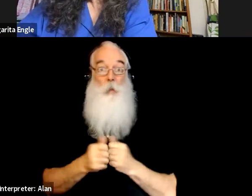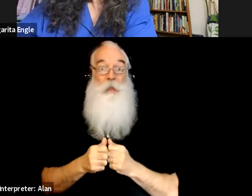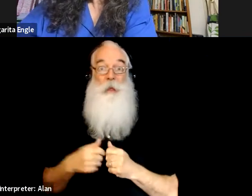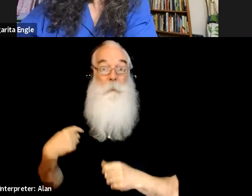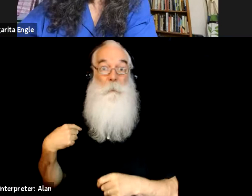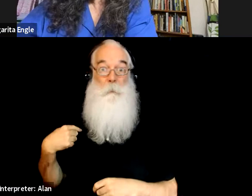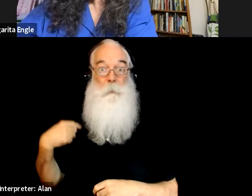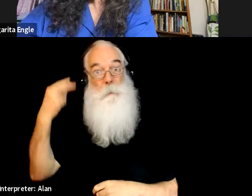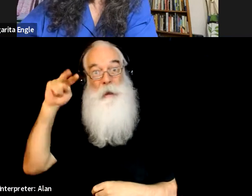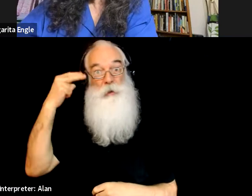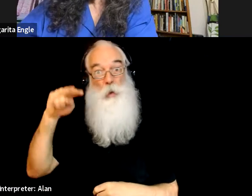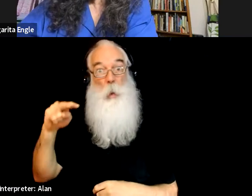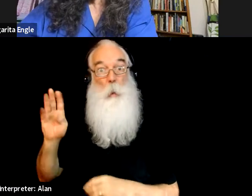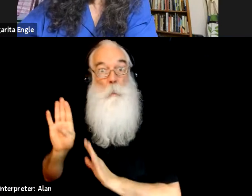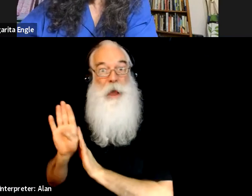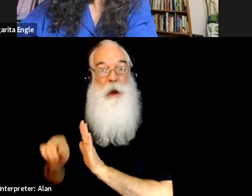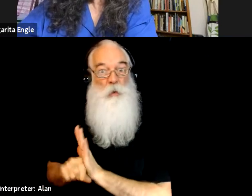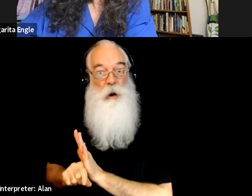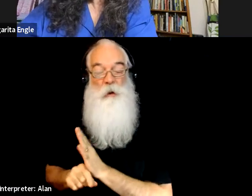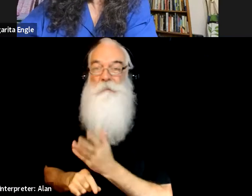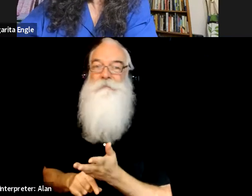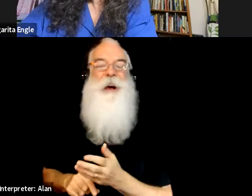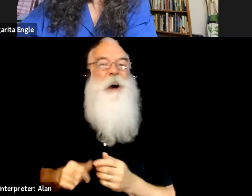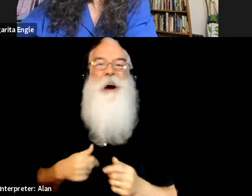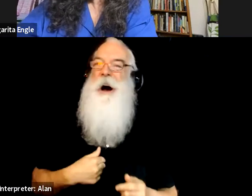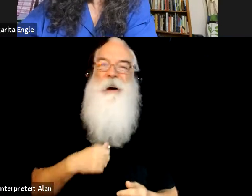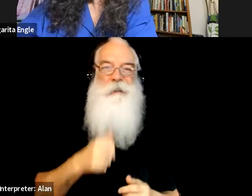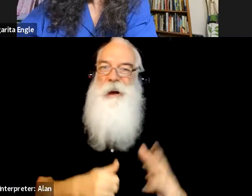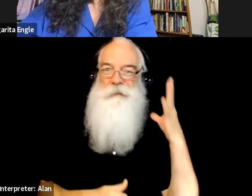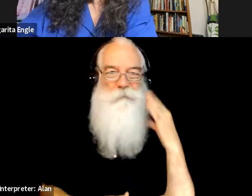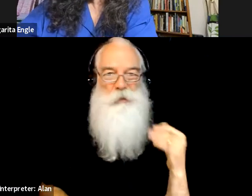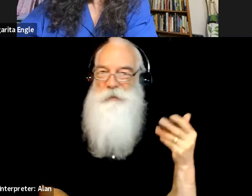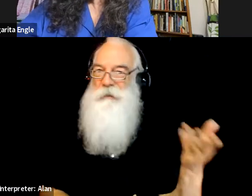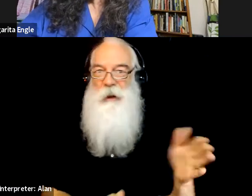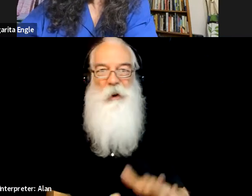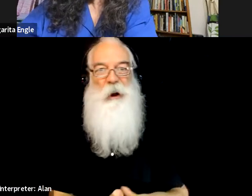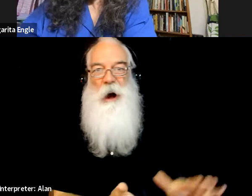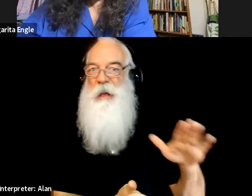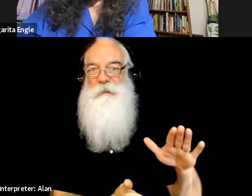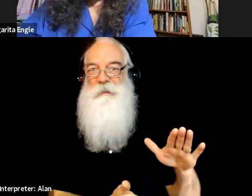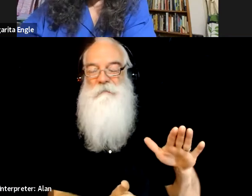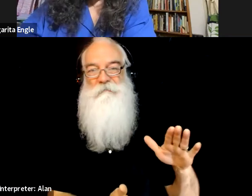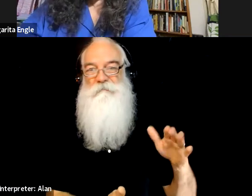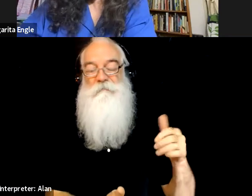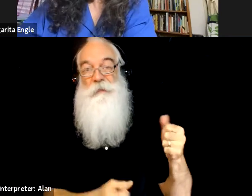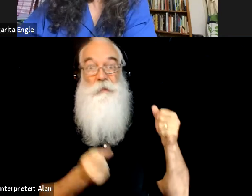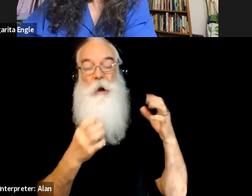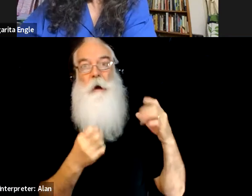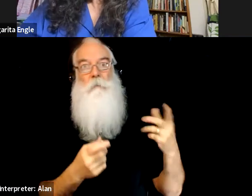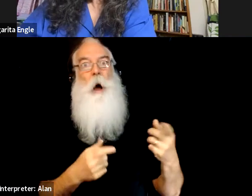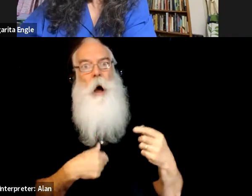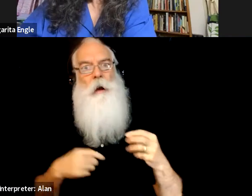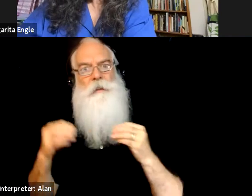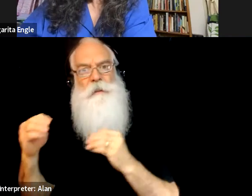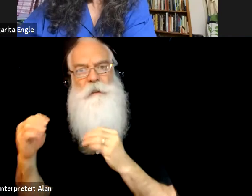that, that's something I didn't really experience like college and it was kind of a shock to me. Um, and then when I started teaching middle school and then high school,